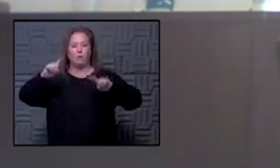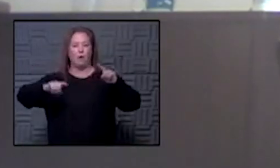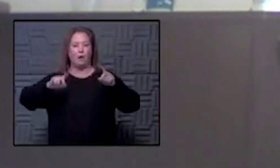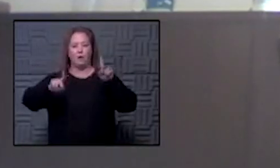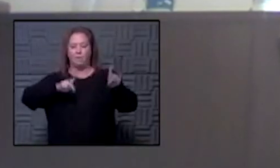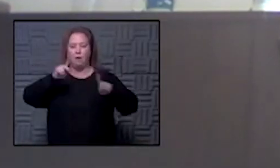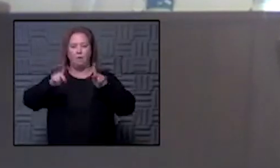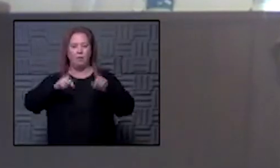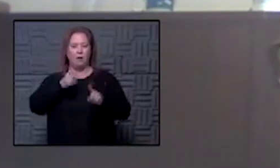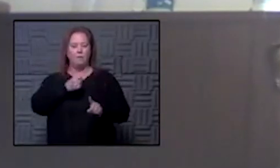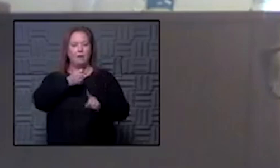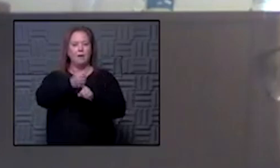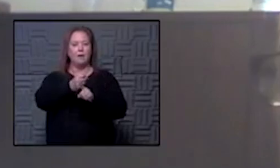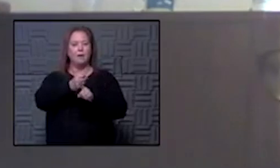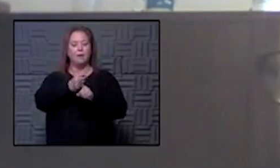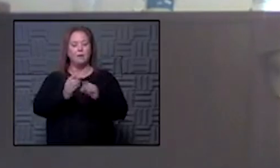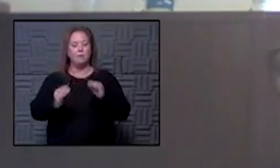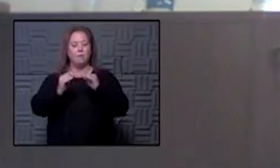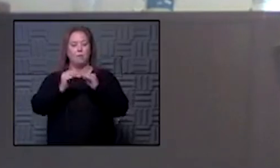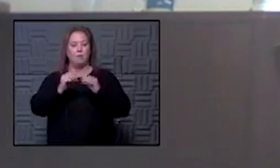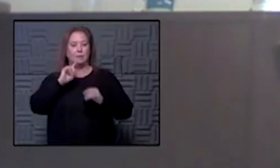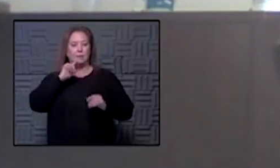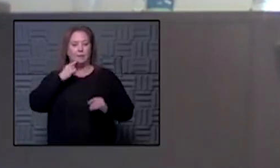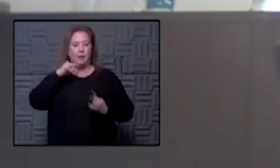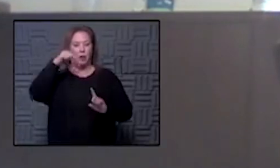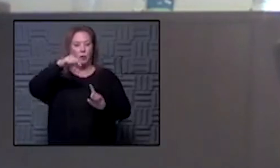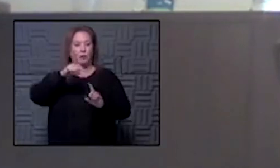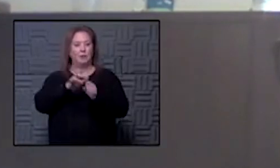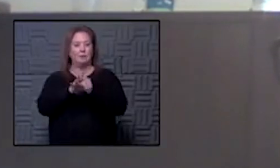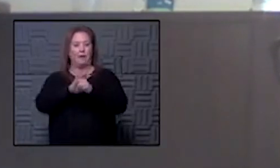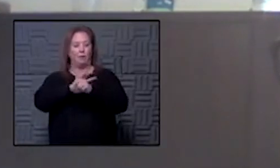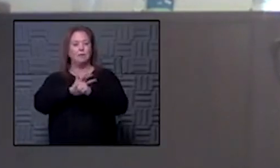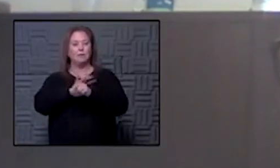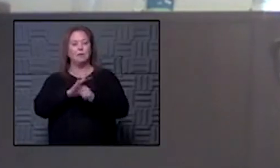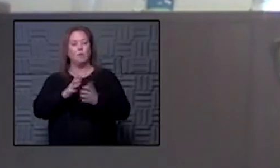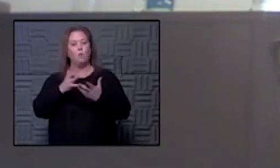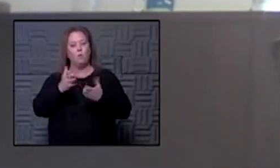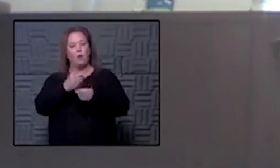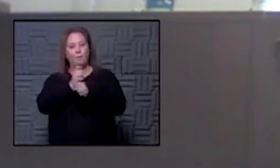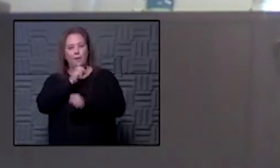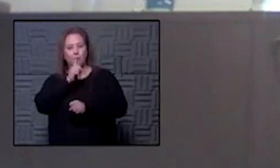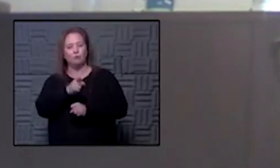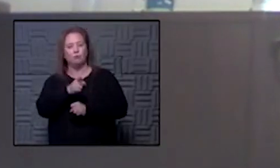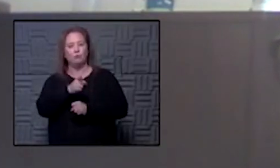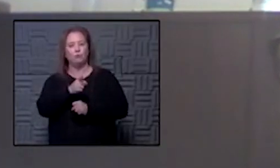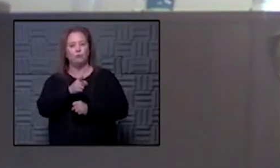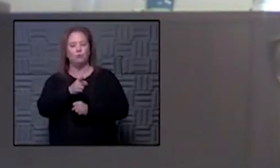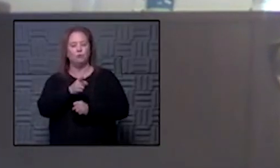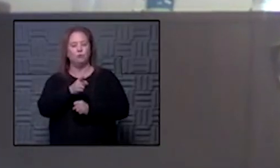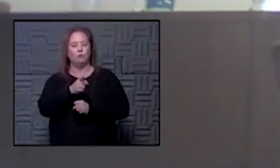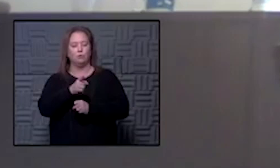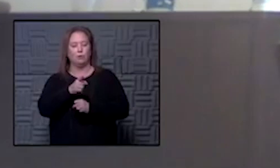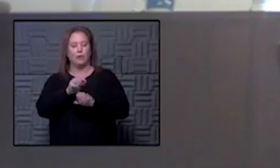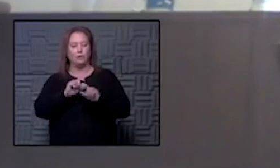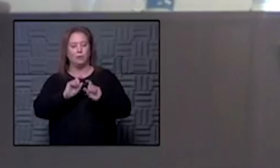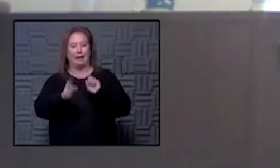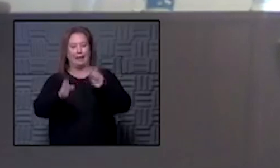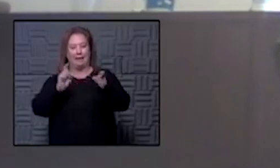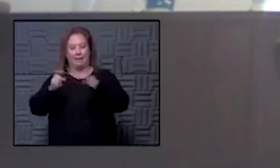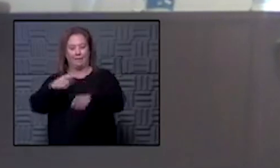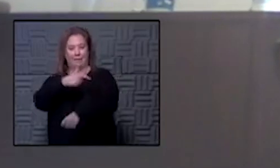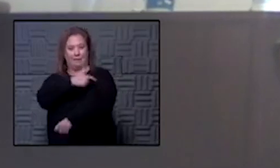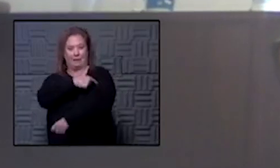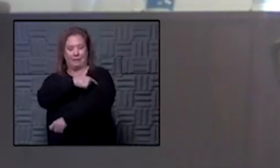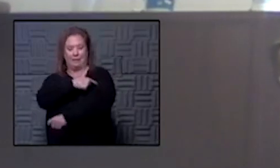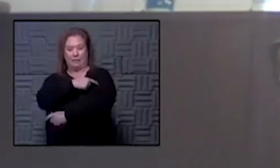that are hit uh more drastically with this virus and and we want to make sure that and as we're allocating those vaccines